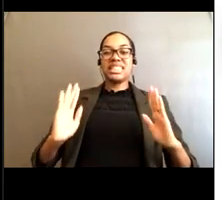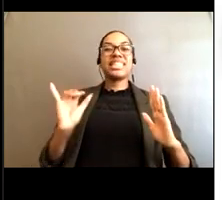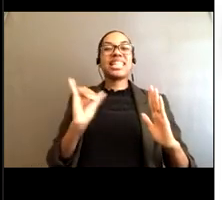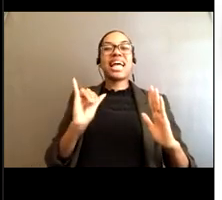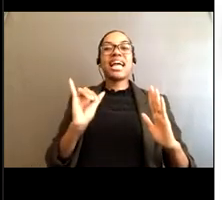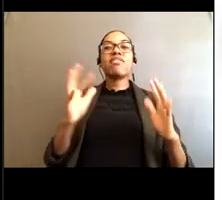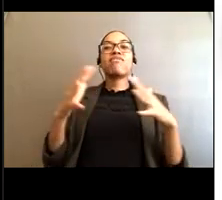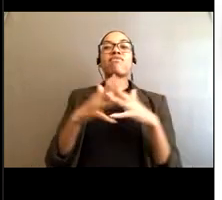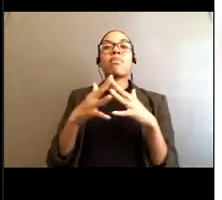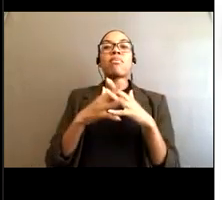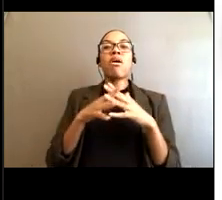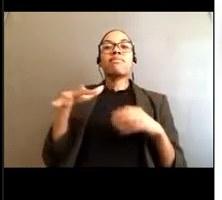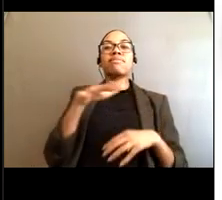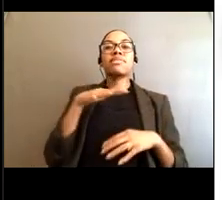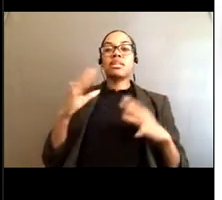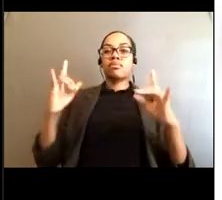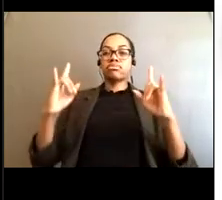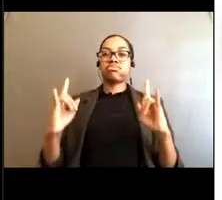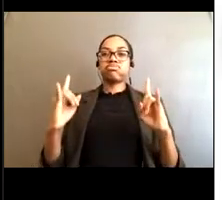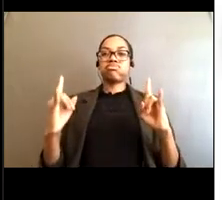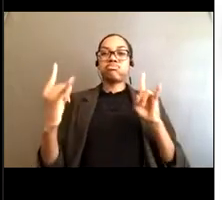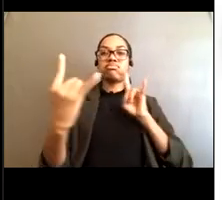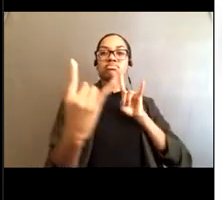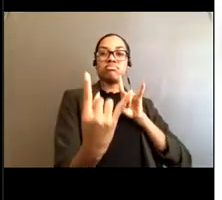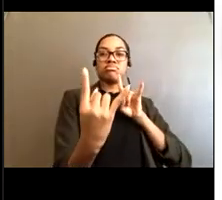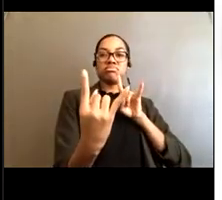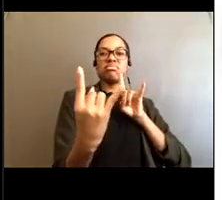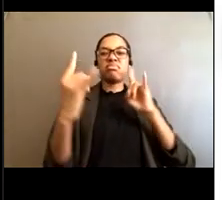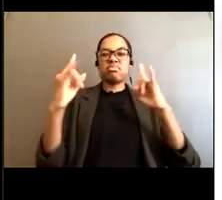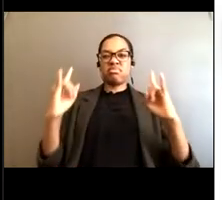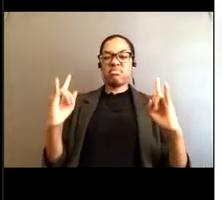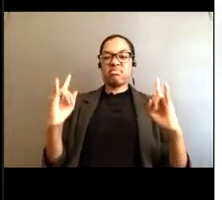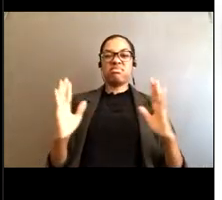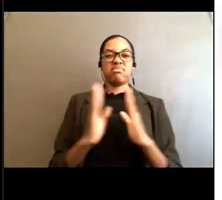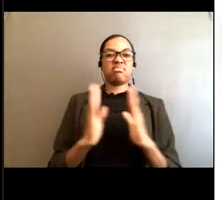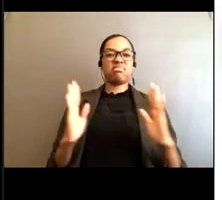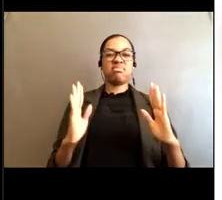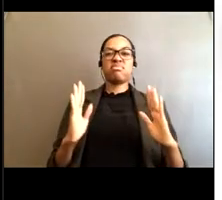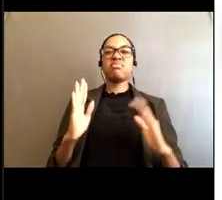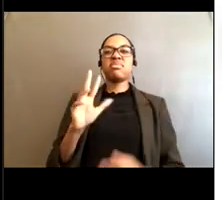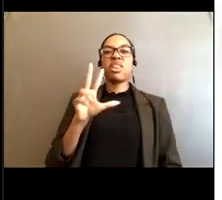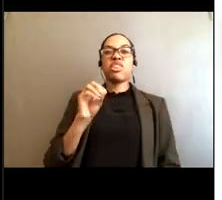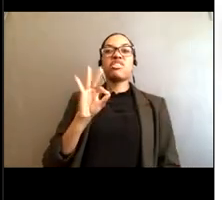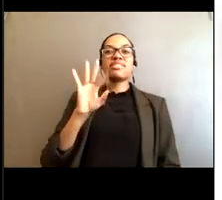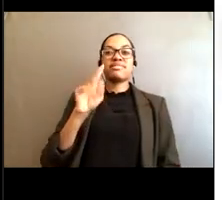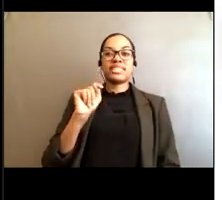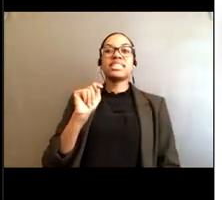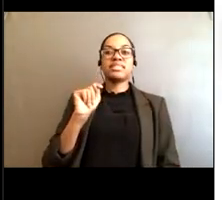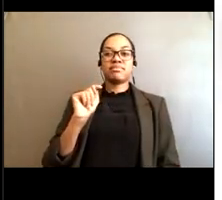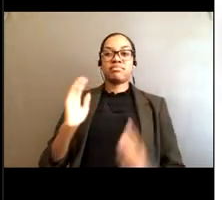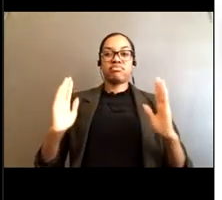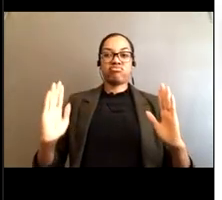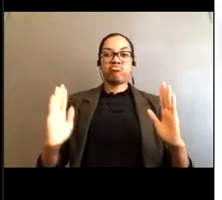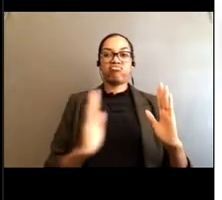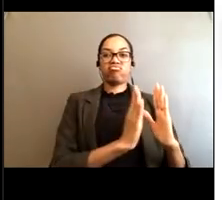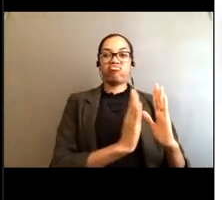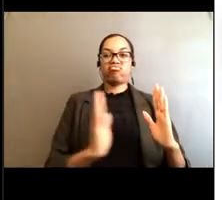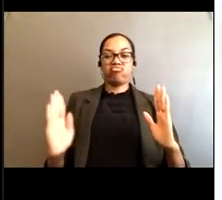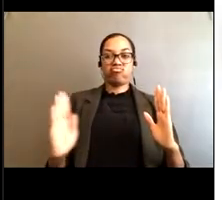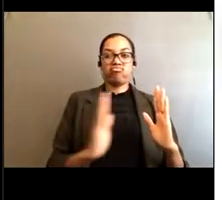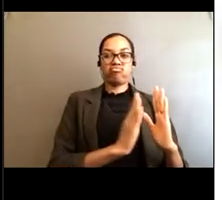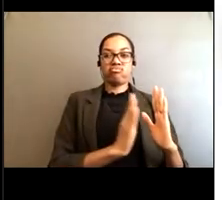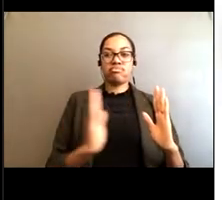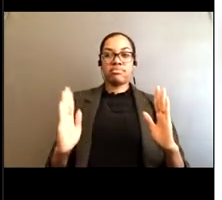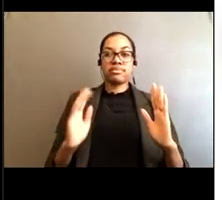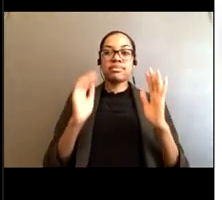realize we're in danger. The typical width of a rip current is about 30 feet across, and that's